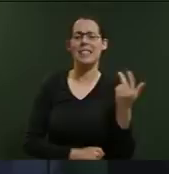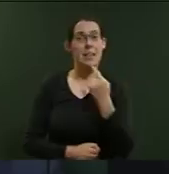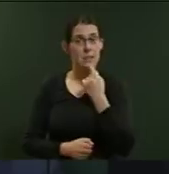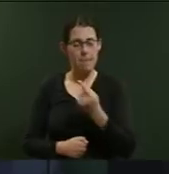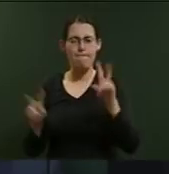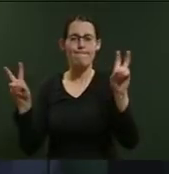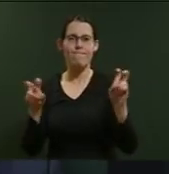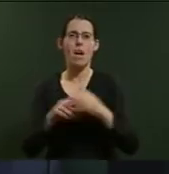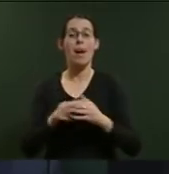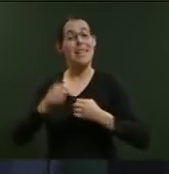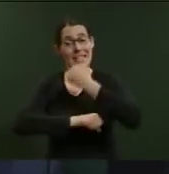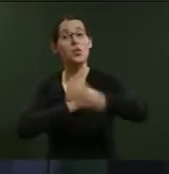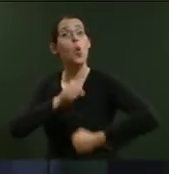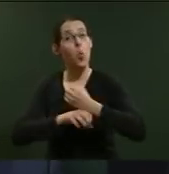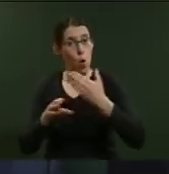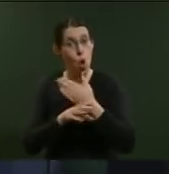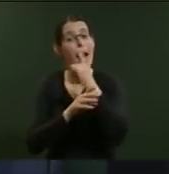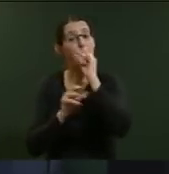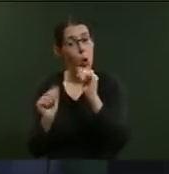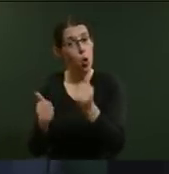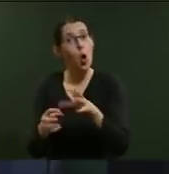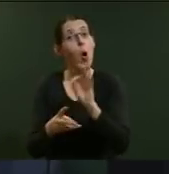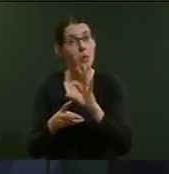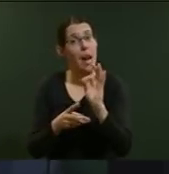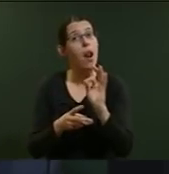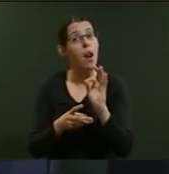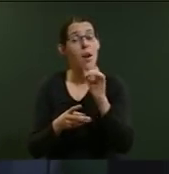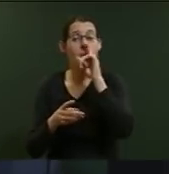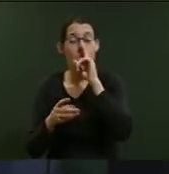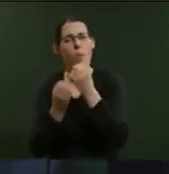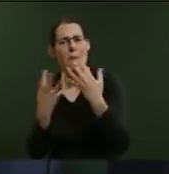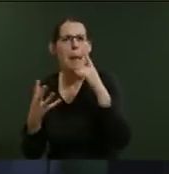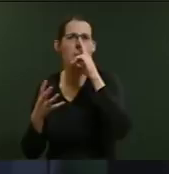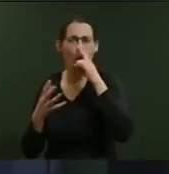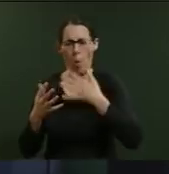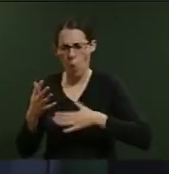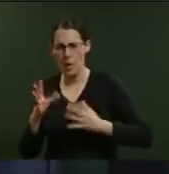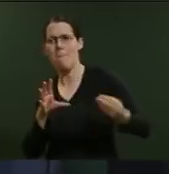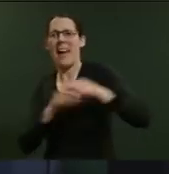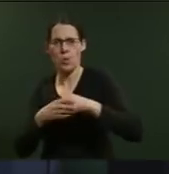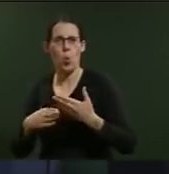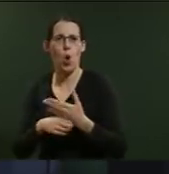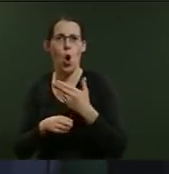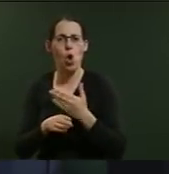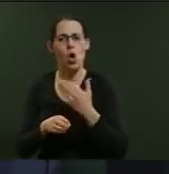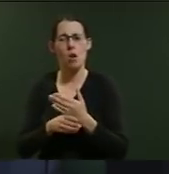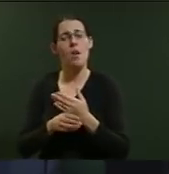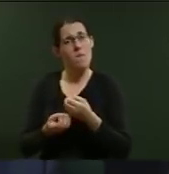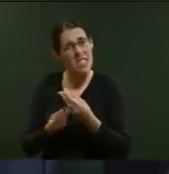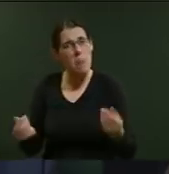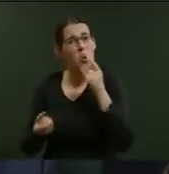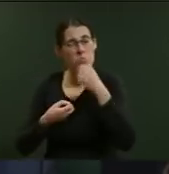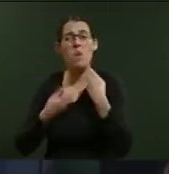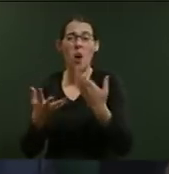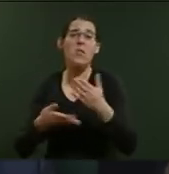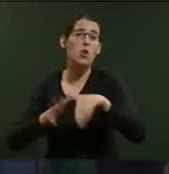can be a good option for many people looking to get back into work and for some could provide the type of work, life and meaningful